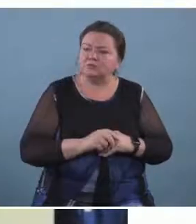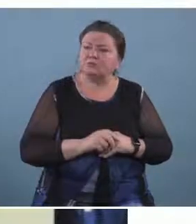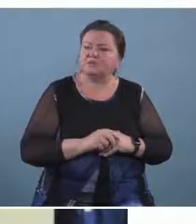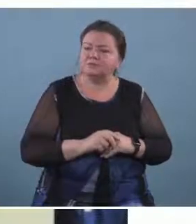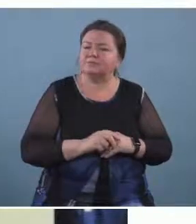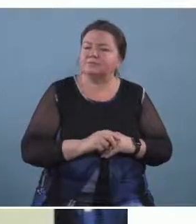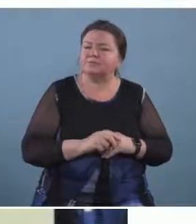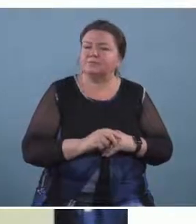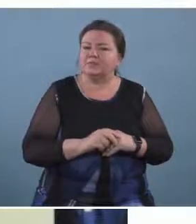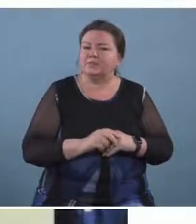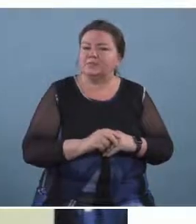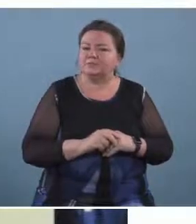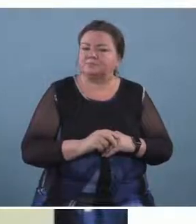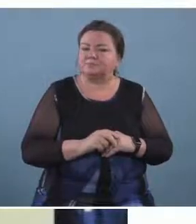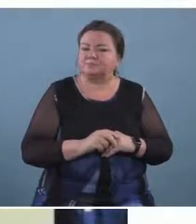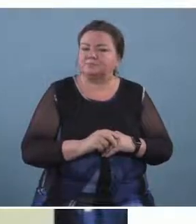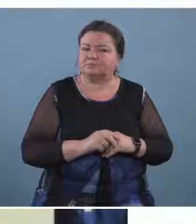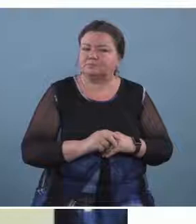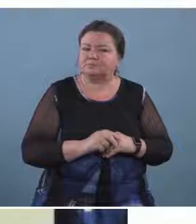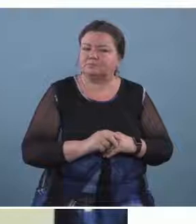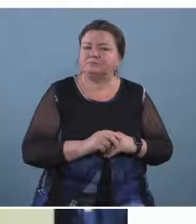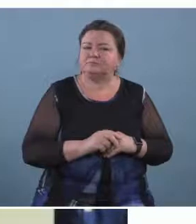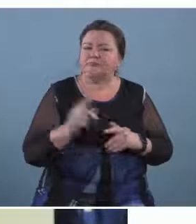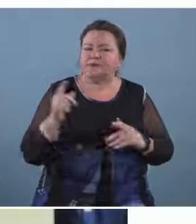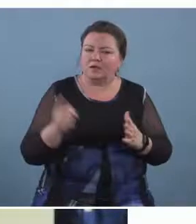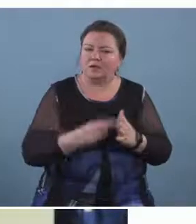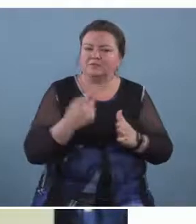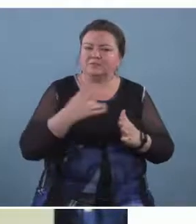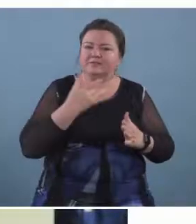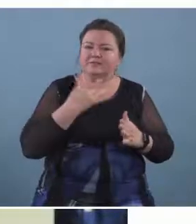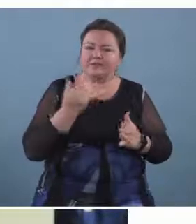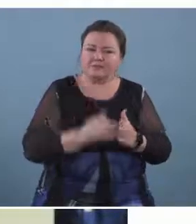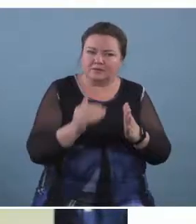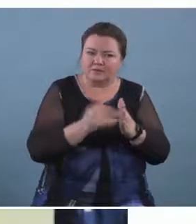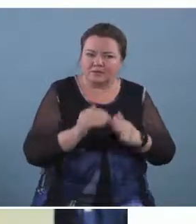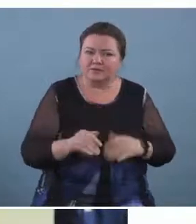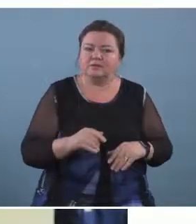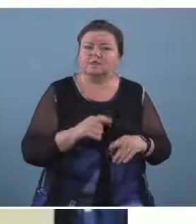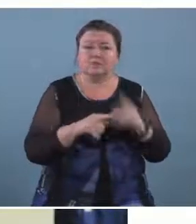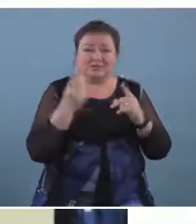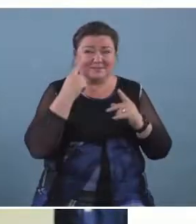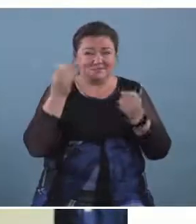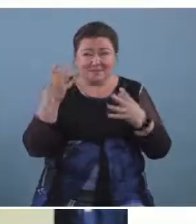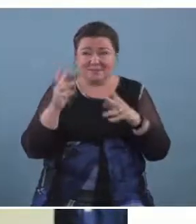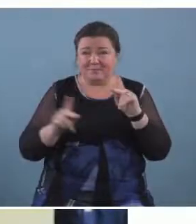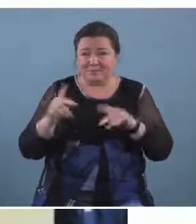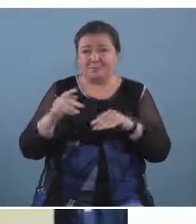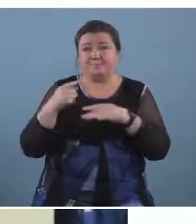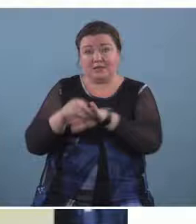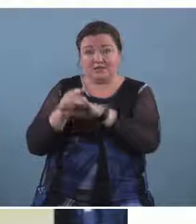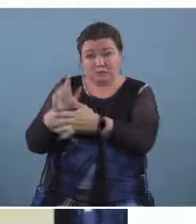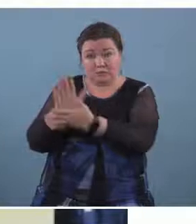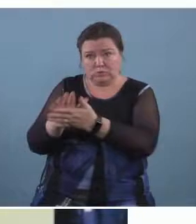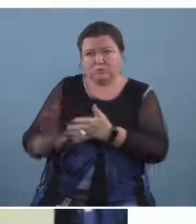trying to um hear people in the mainstream school um but the vast